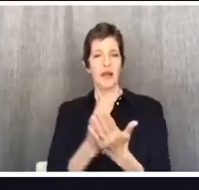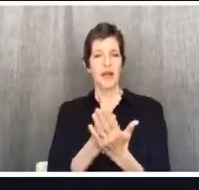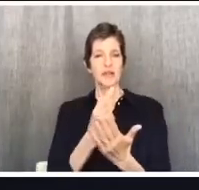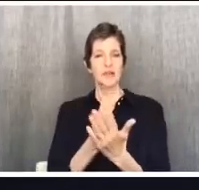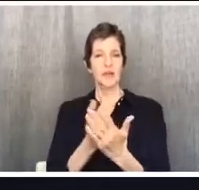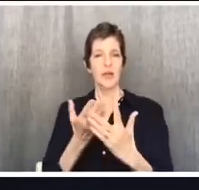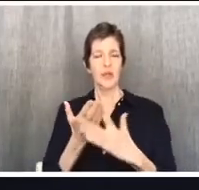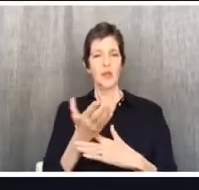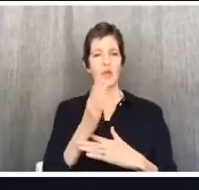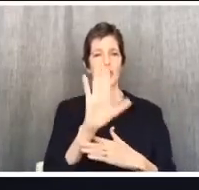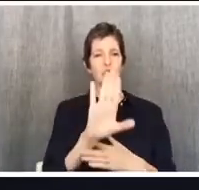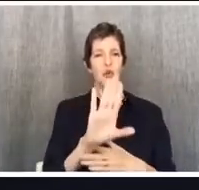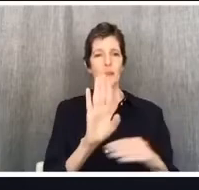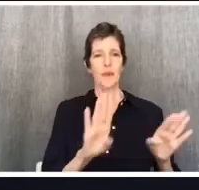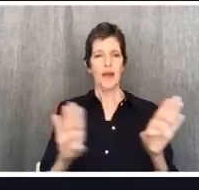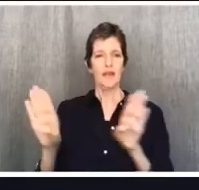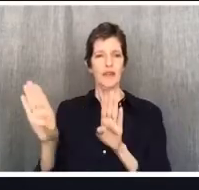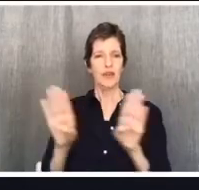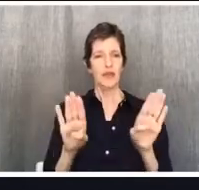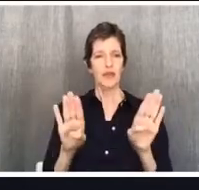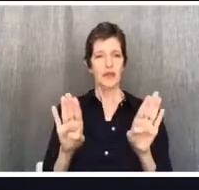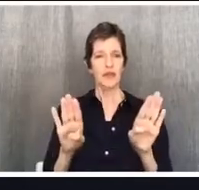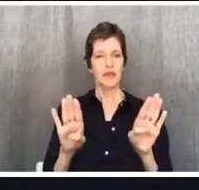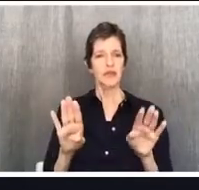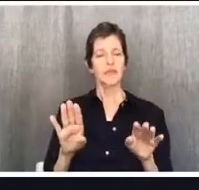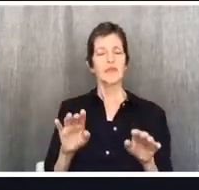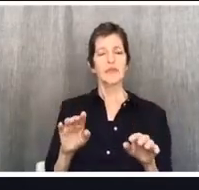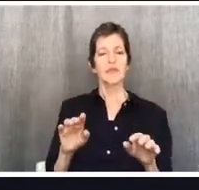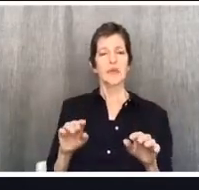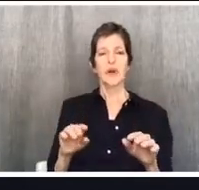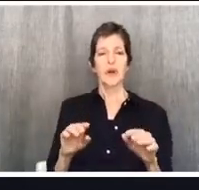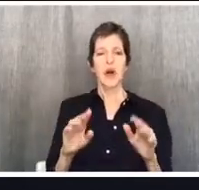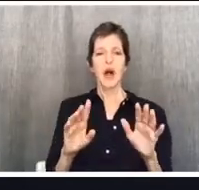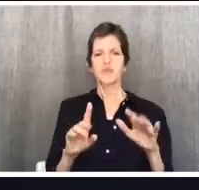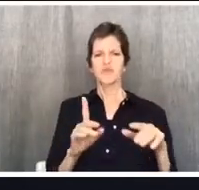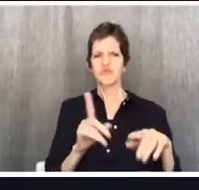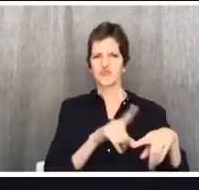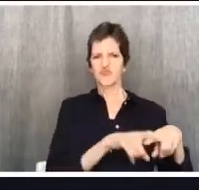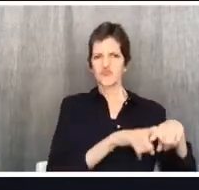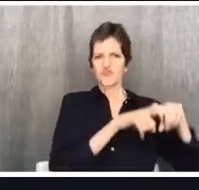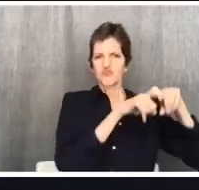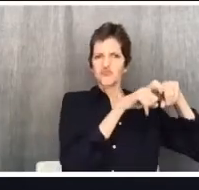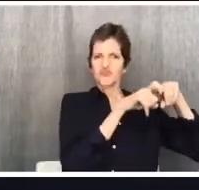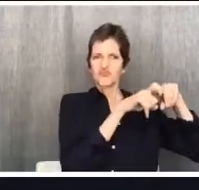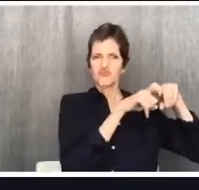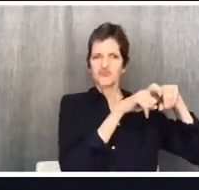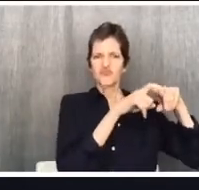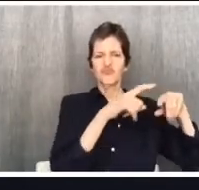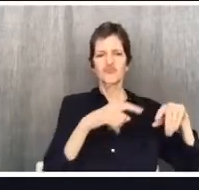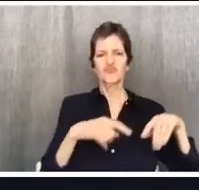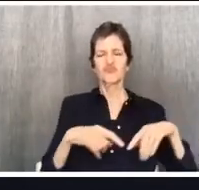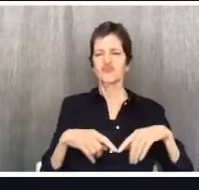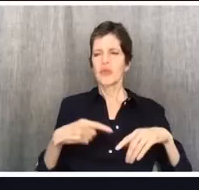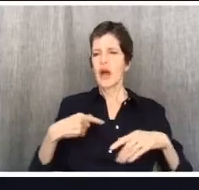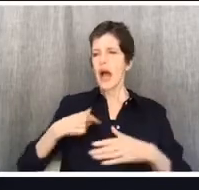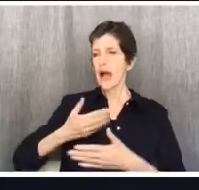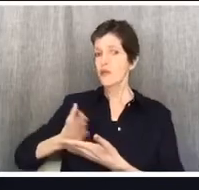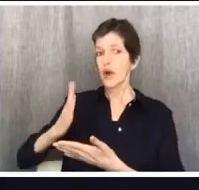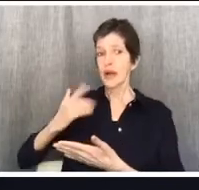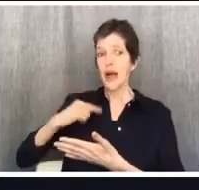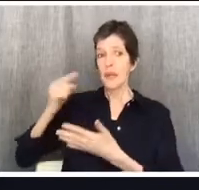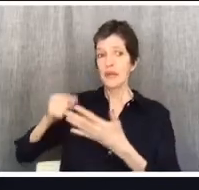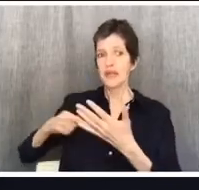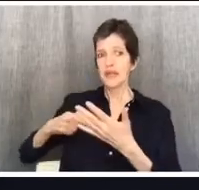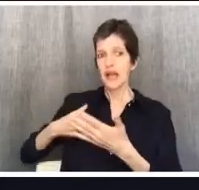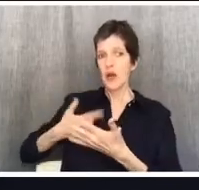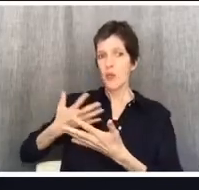You're saying something else matters more. Something else matters more than me knowing that I'm right. Something else matters more than me being wealthy. Something else